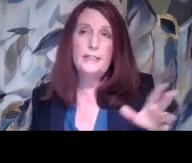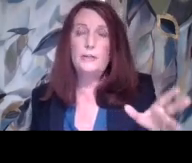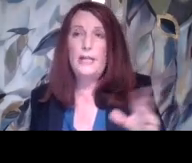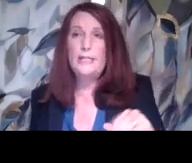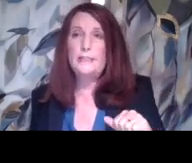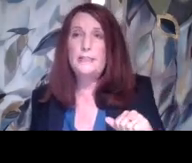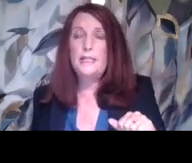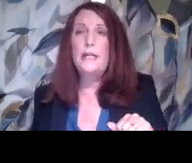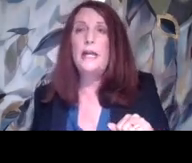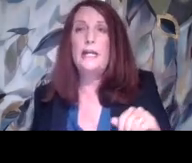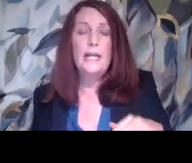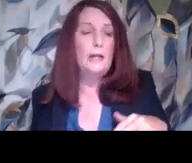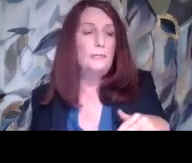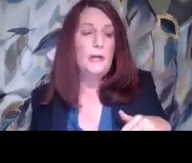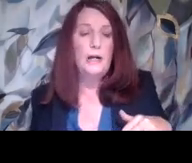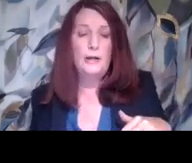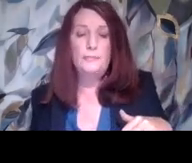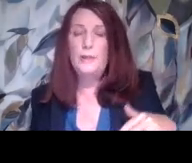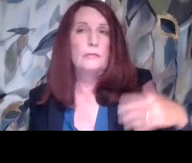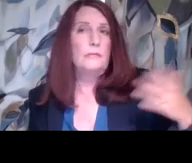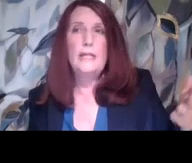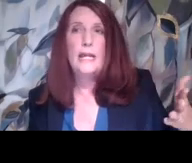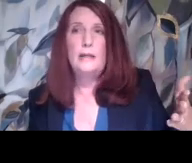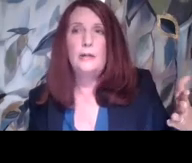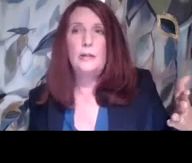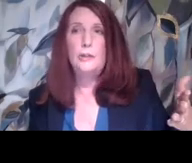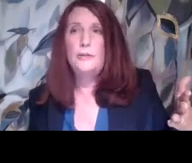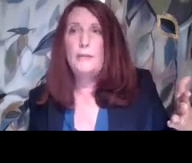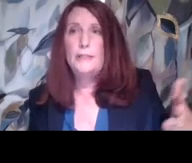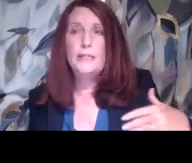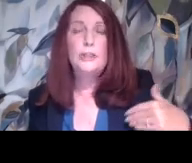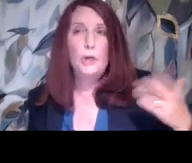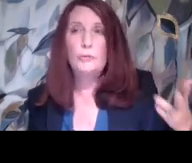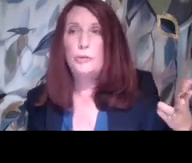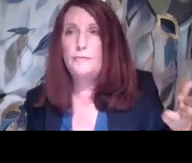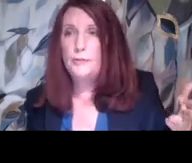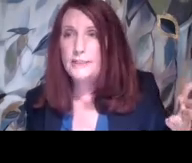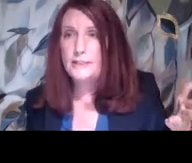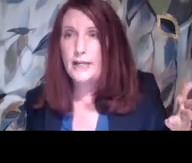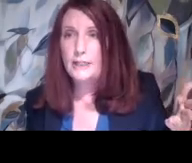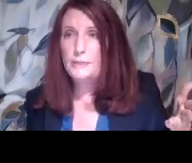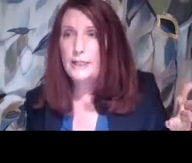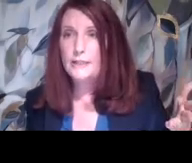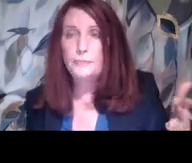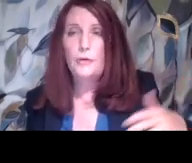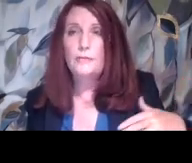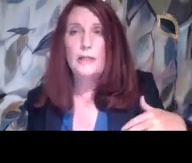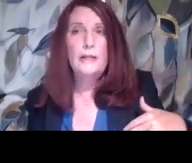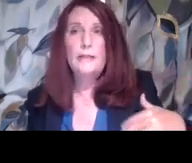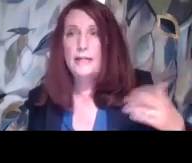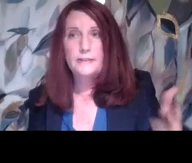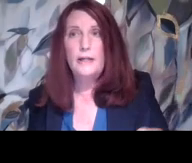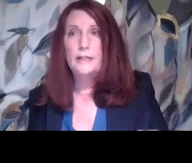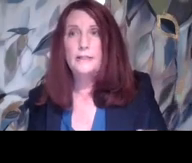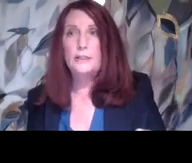the SAT or the ACT and they, uh, they do that, but they don't do it for kids on IEPs. Well,